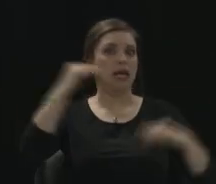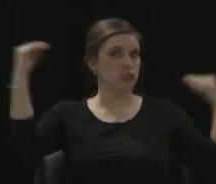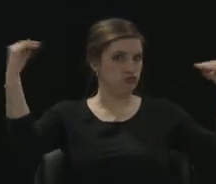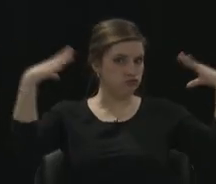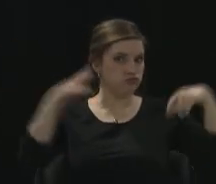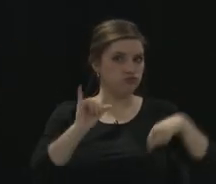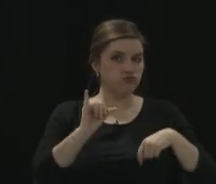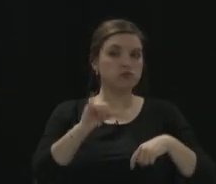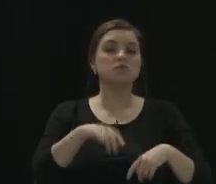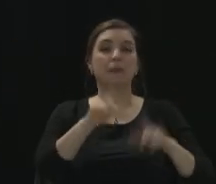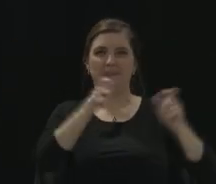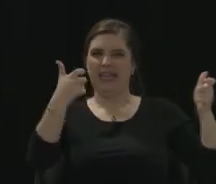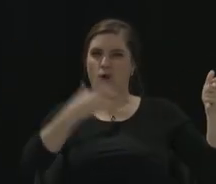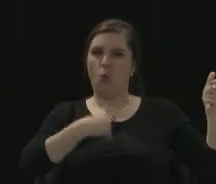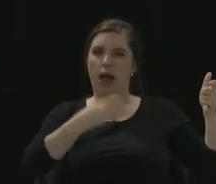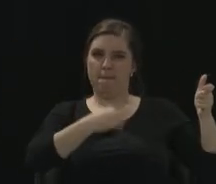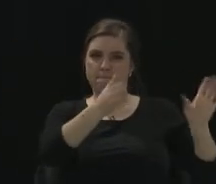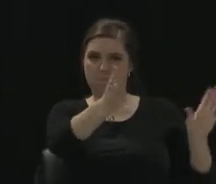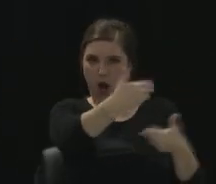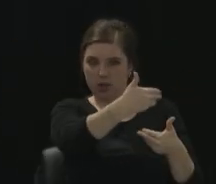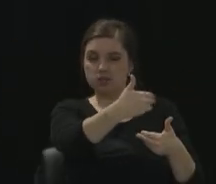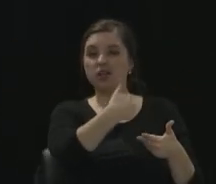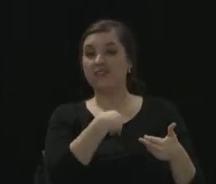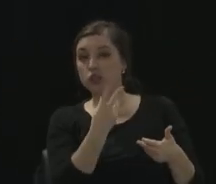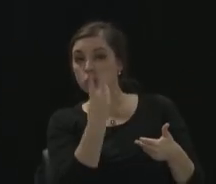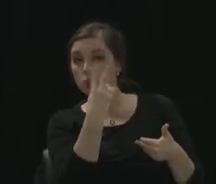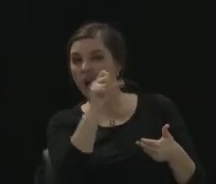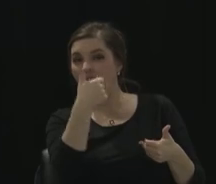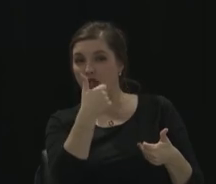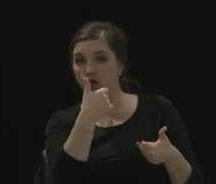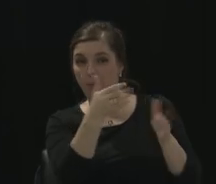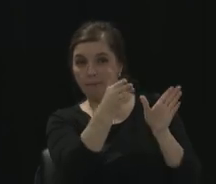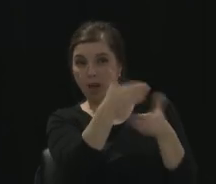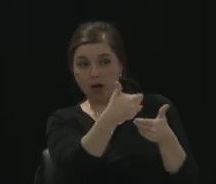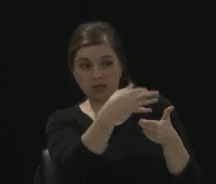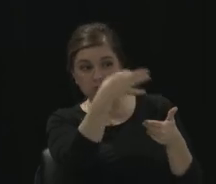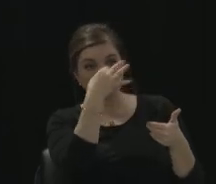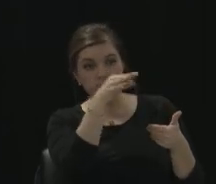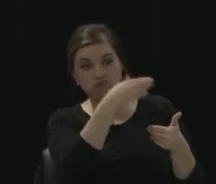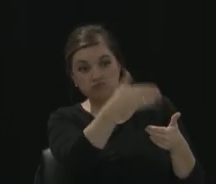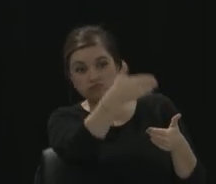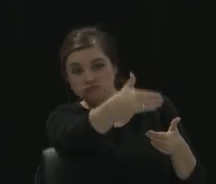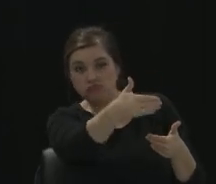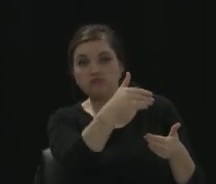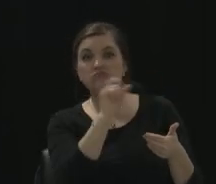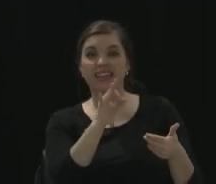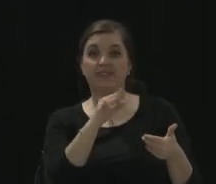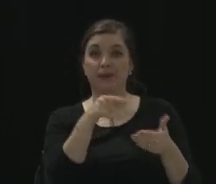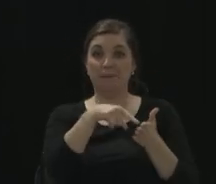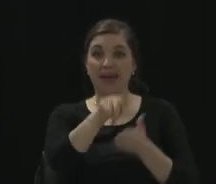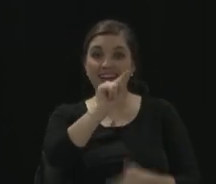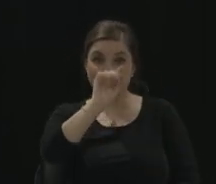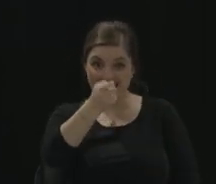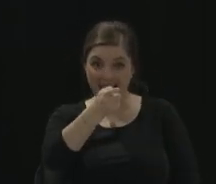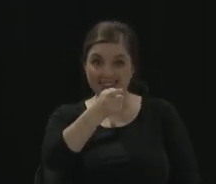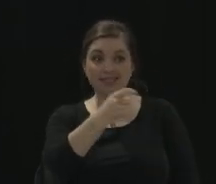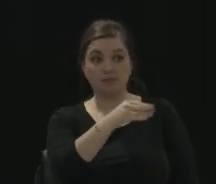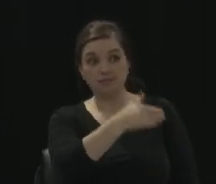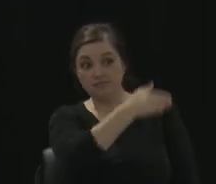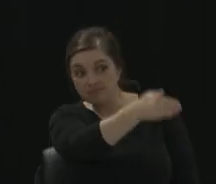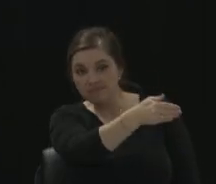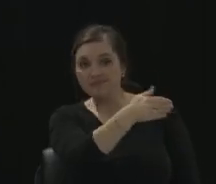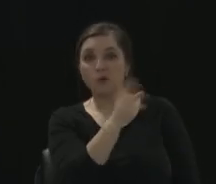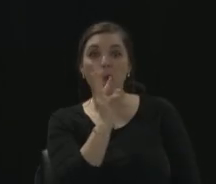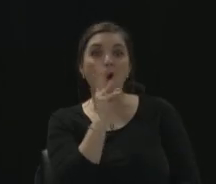mailboxes next to it, and that's if you're paying your taxes or you're paying your water bill. Those are the two things. Okay. Early